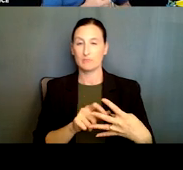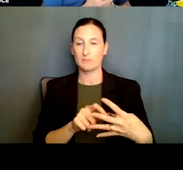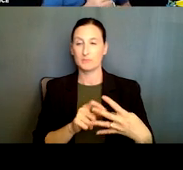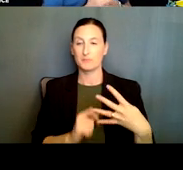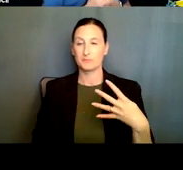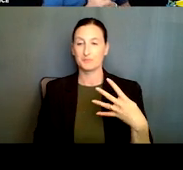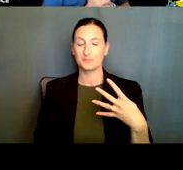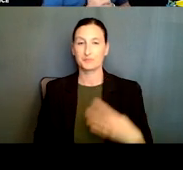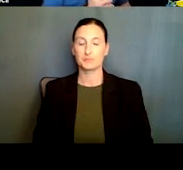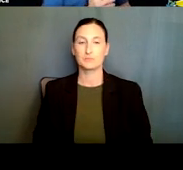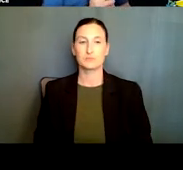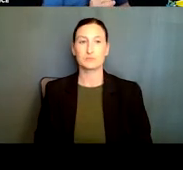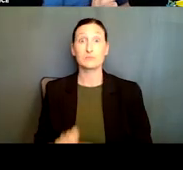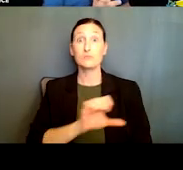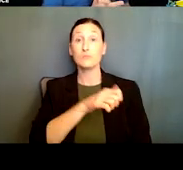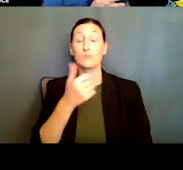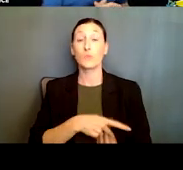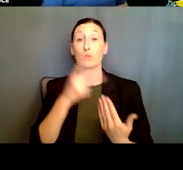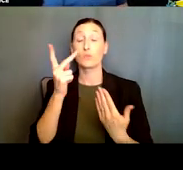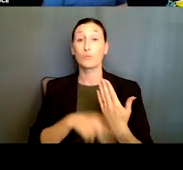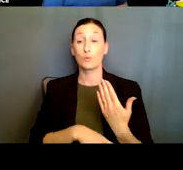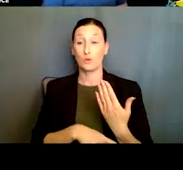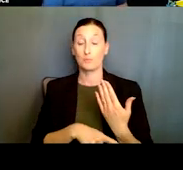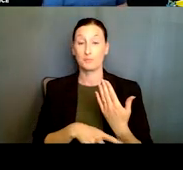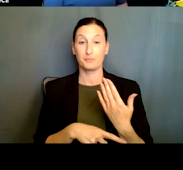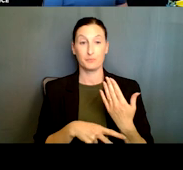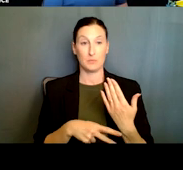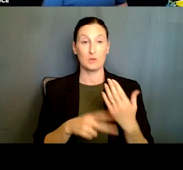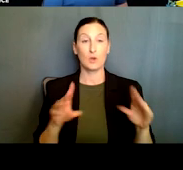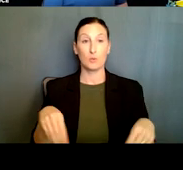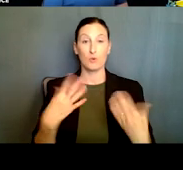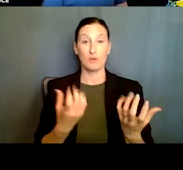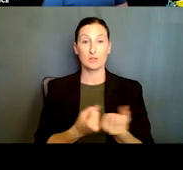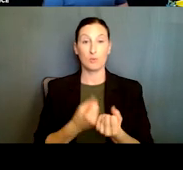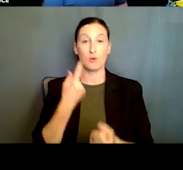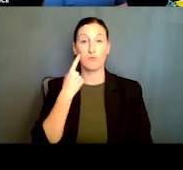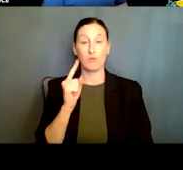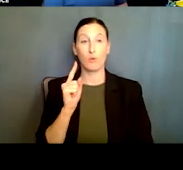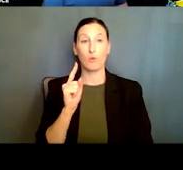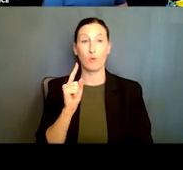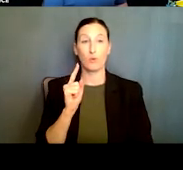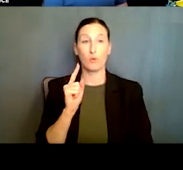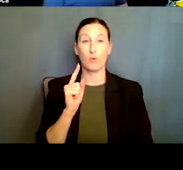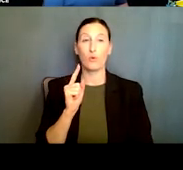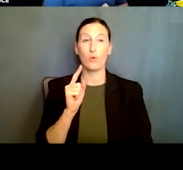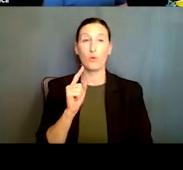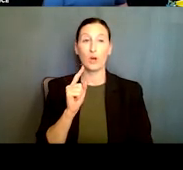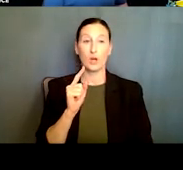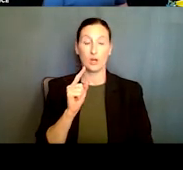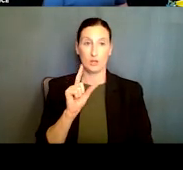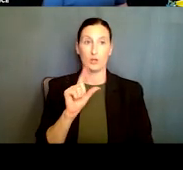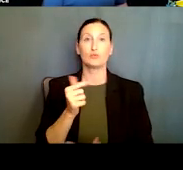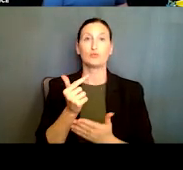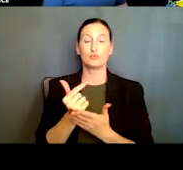Another program provides support for graduate students. These are